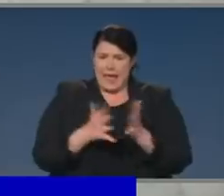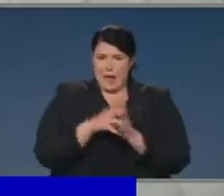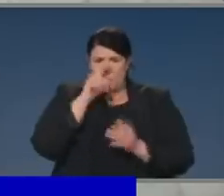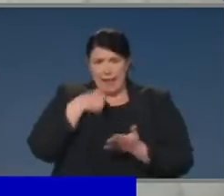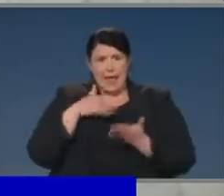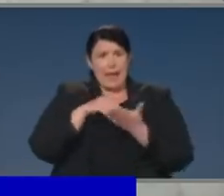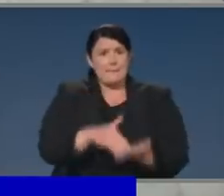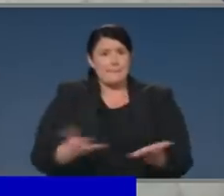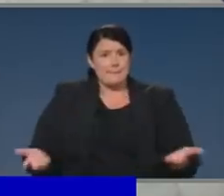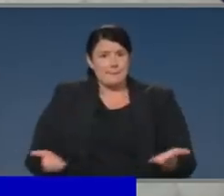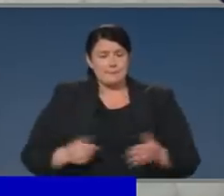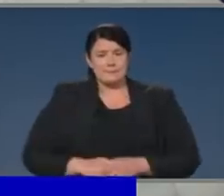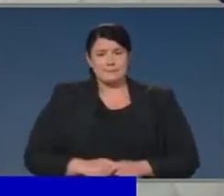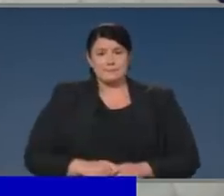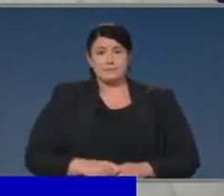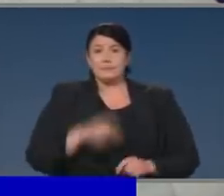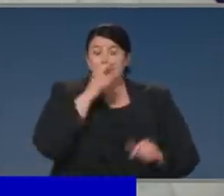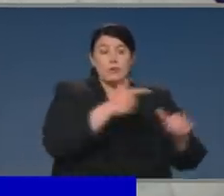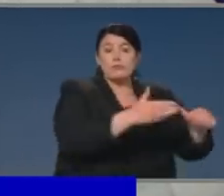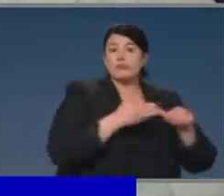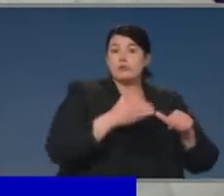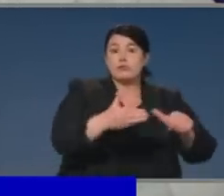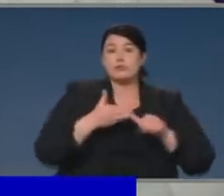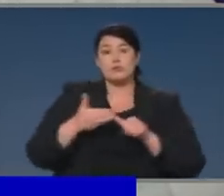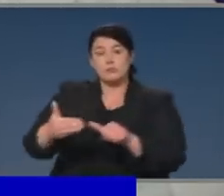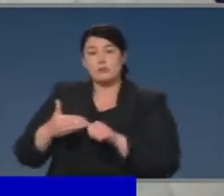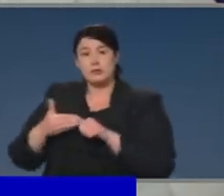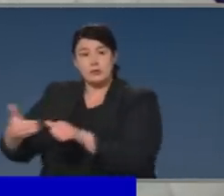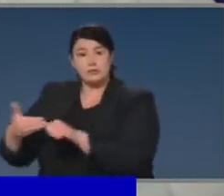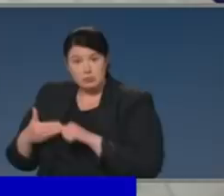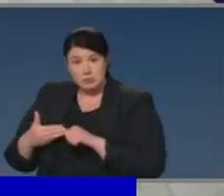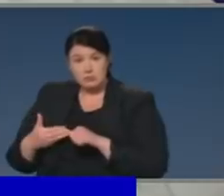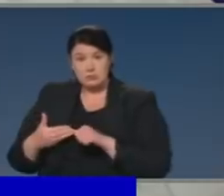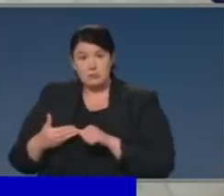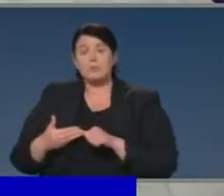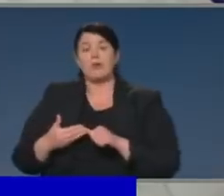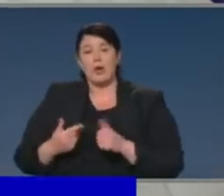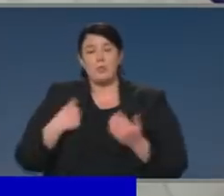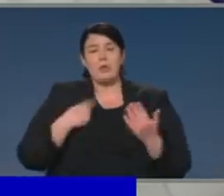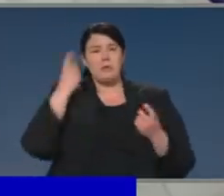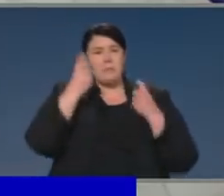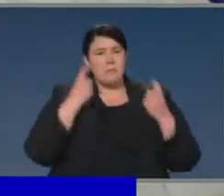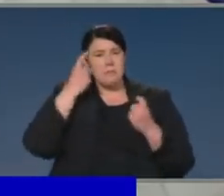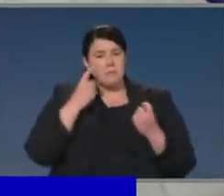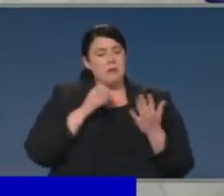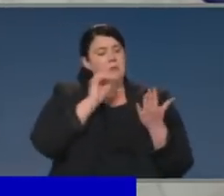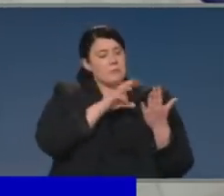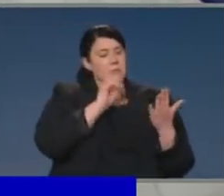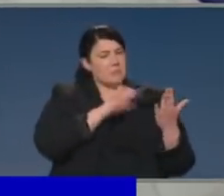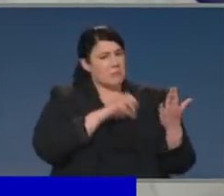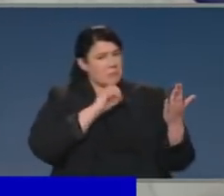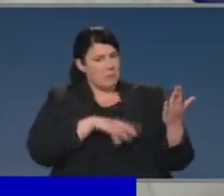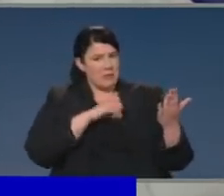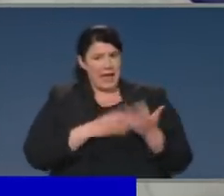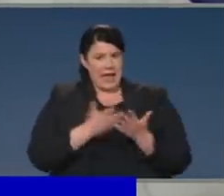And we heard back some very key things, but they resonate actually with the approach that has been taken by this government with respect to